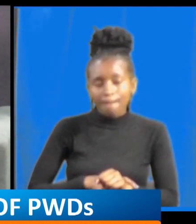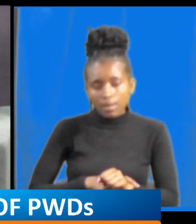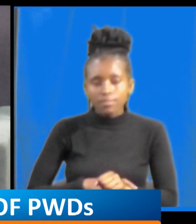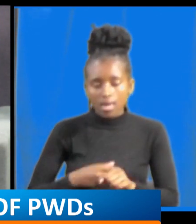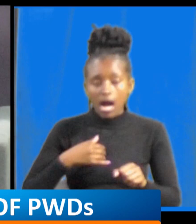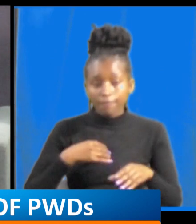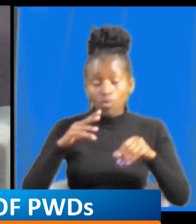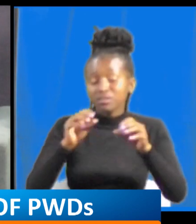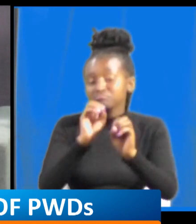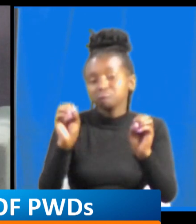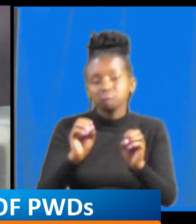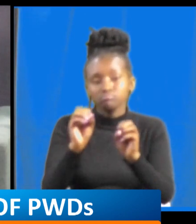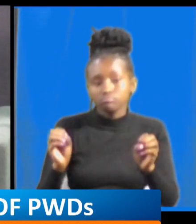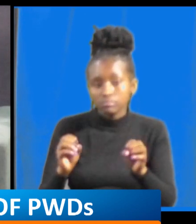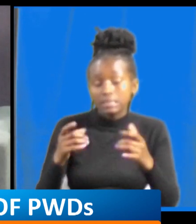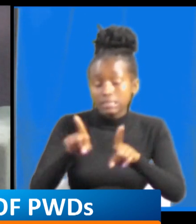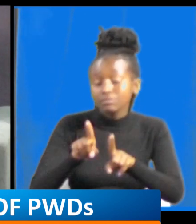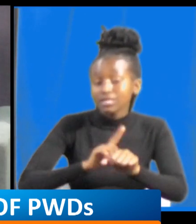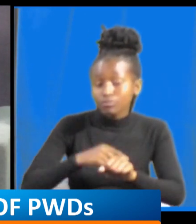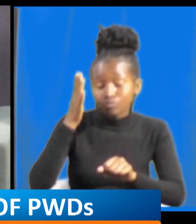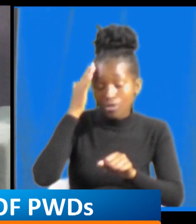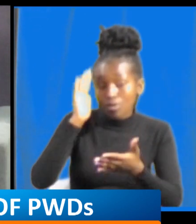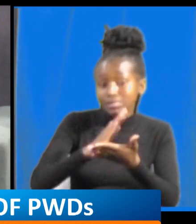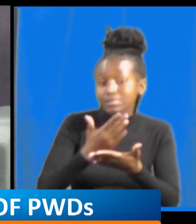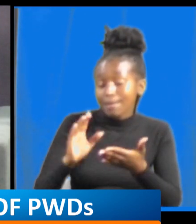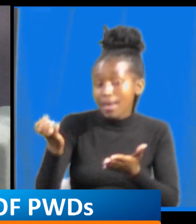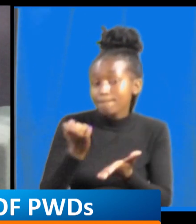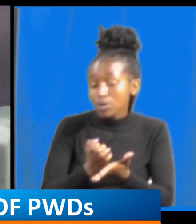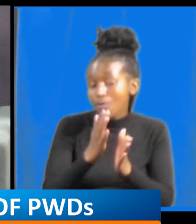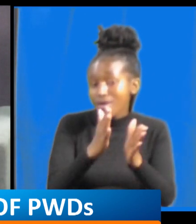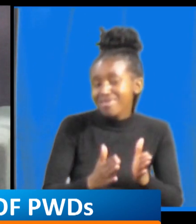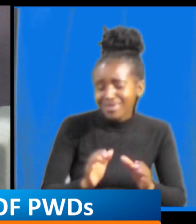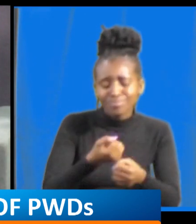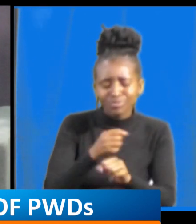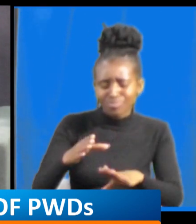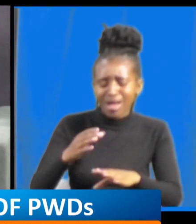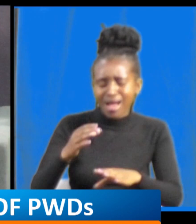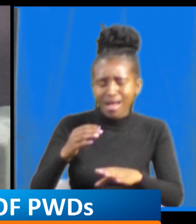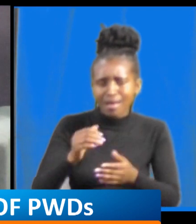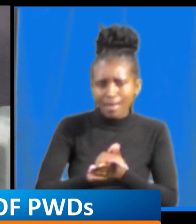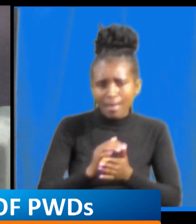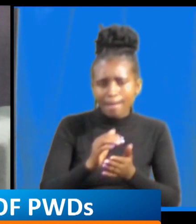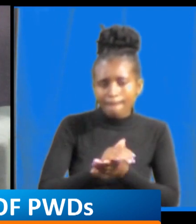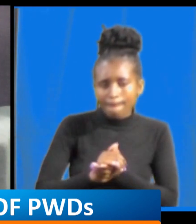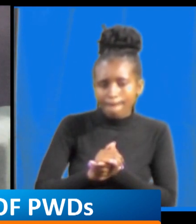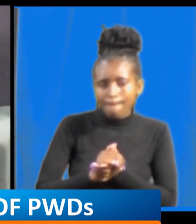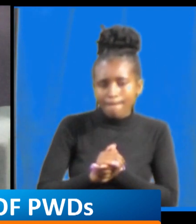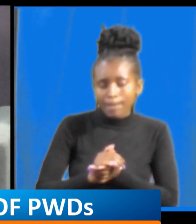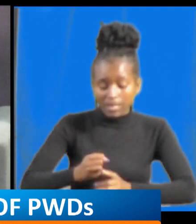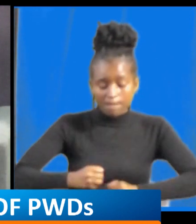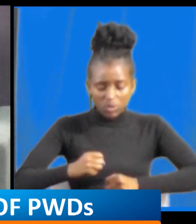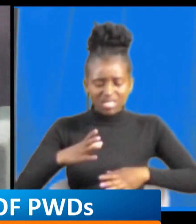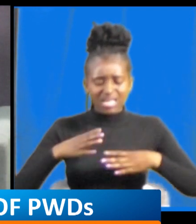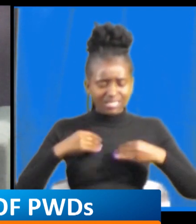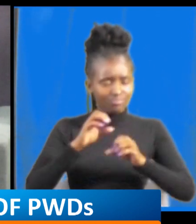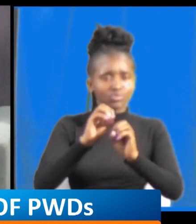or somehow the employer may not accept them because he or she is afraid that the environment is not friendly